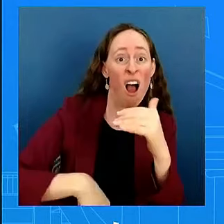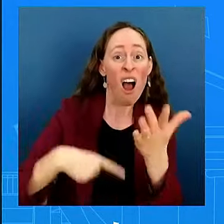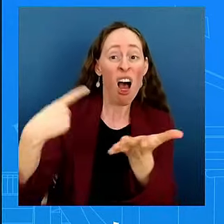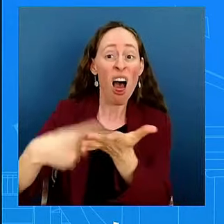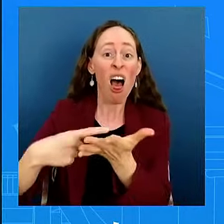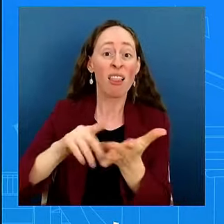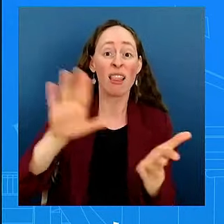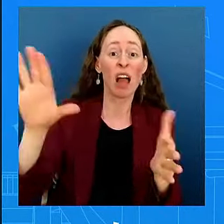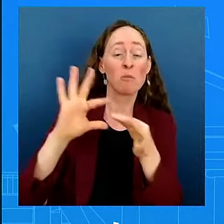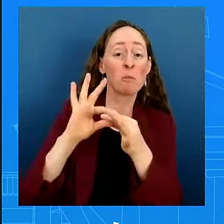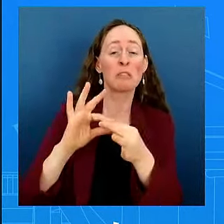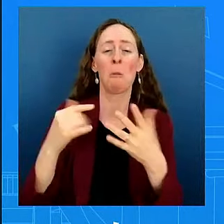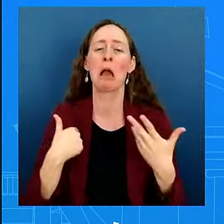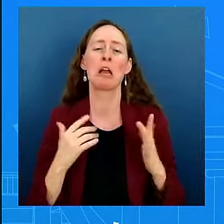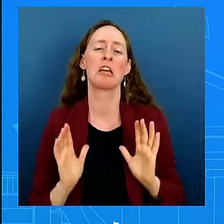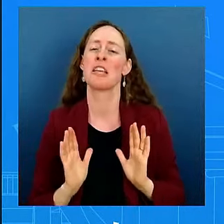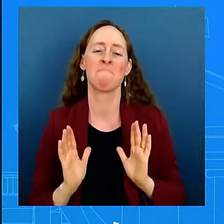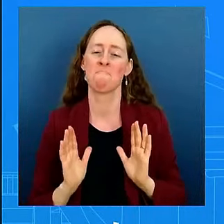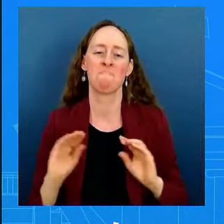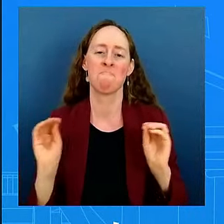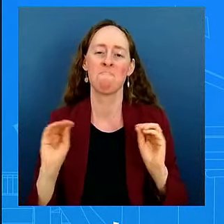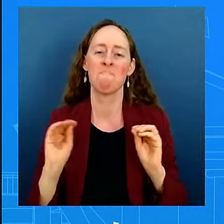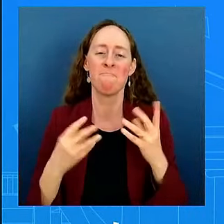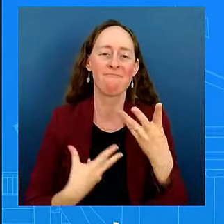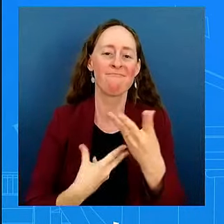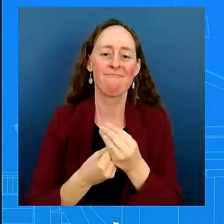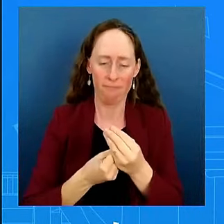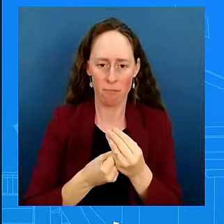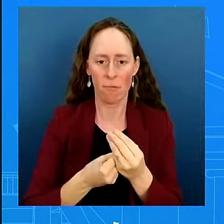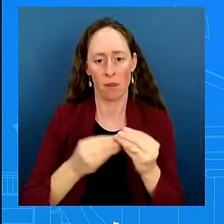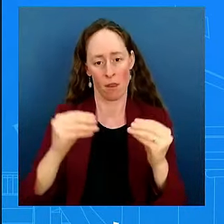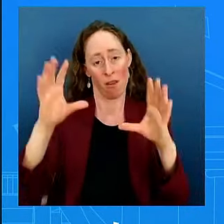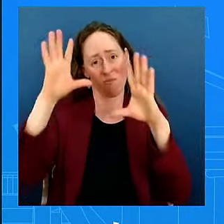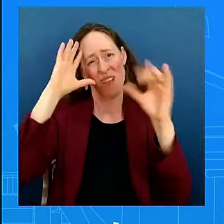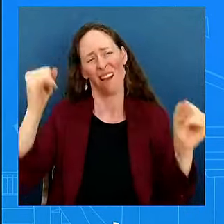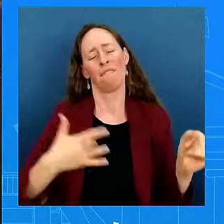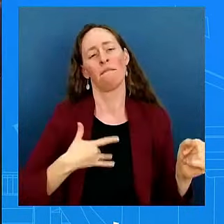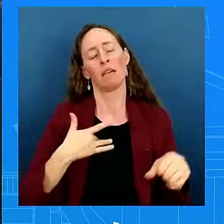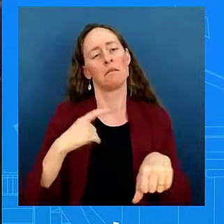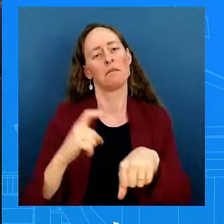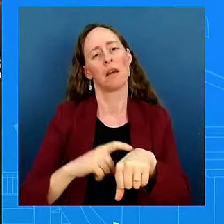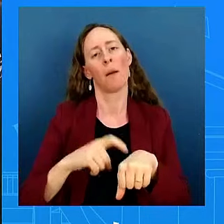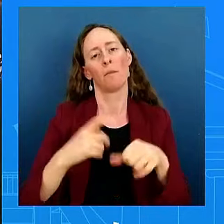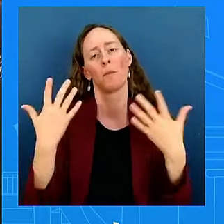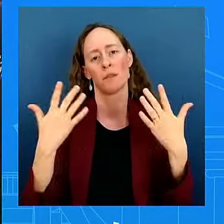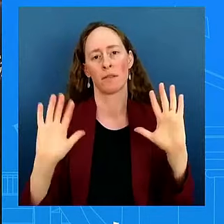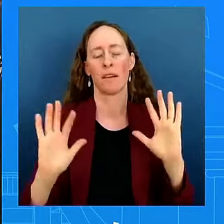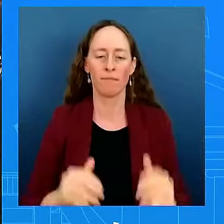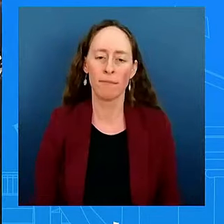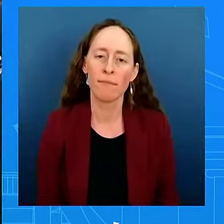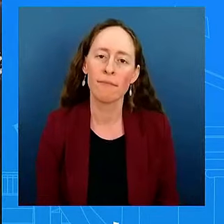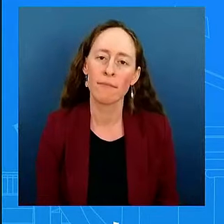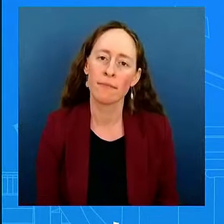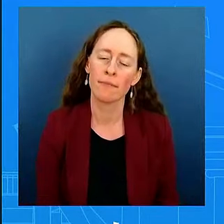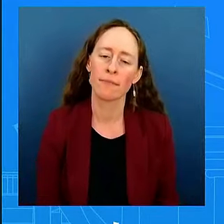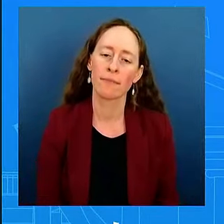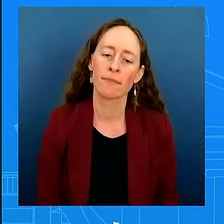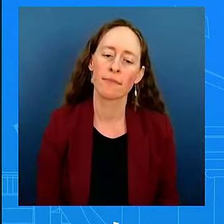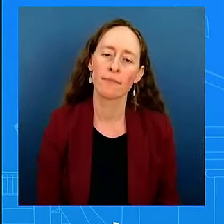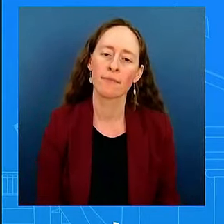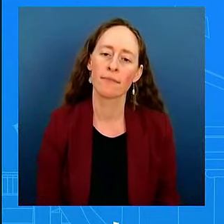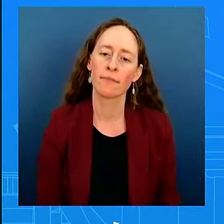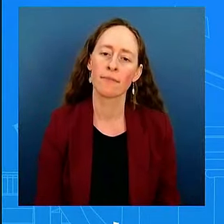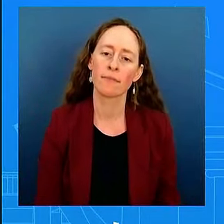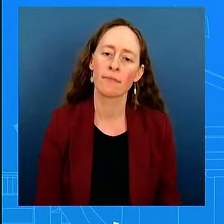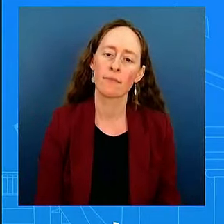wants to get this done. And I'm just going to leave it there. Okay. And when is the president going to speak to the prime minister next? MS. don't have anything to read out.